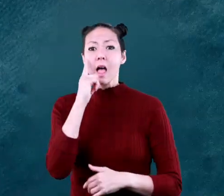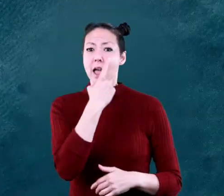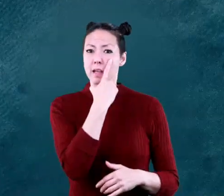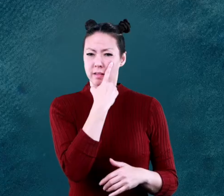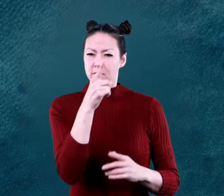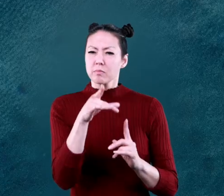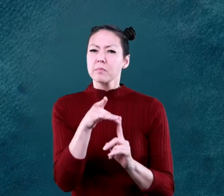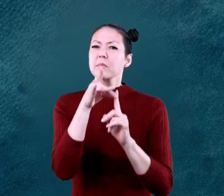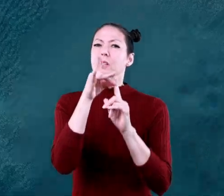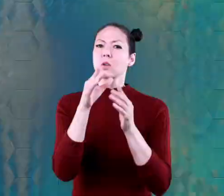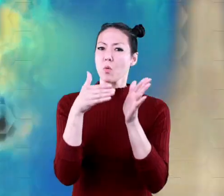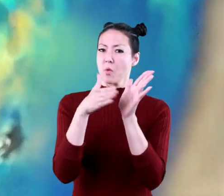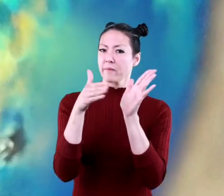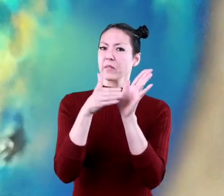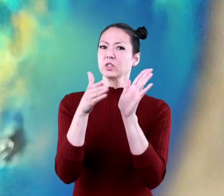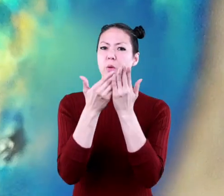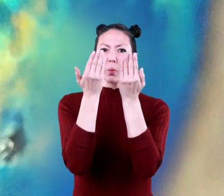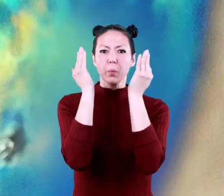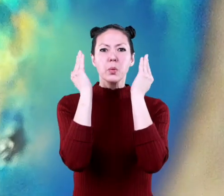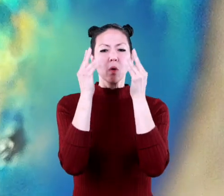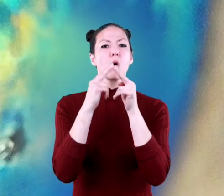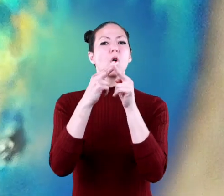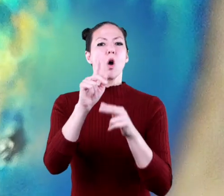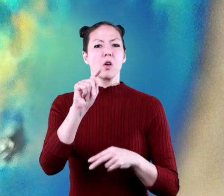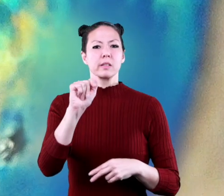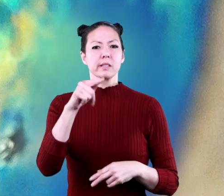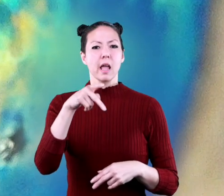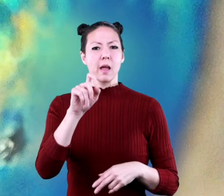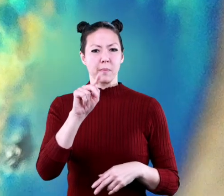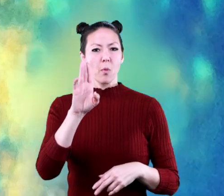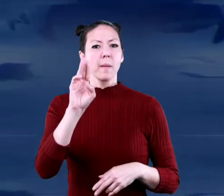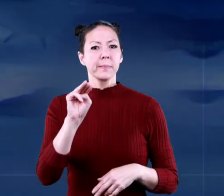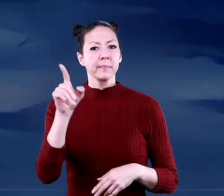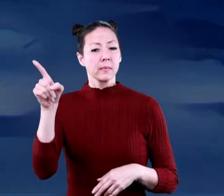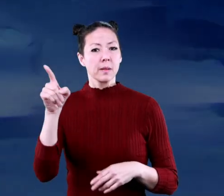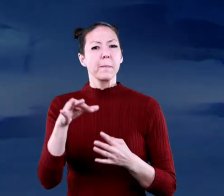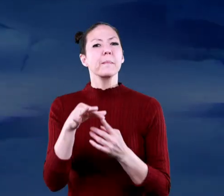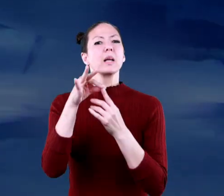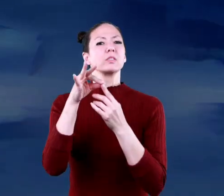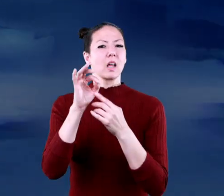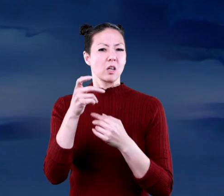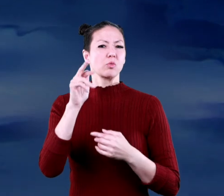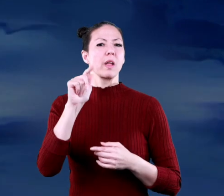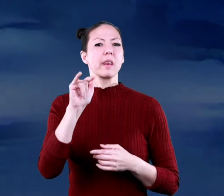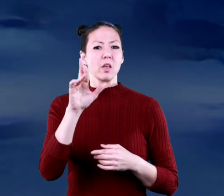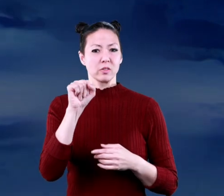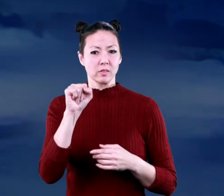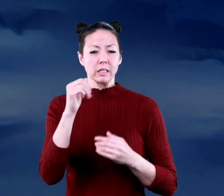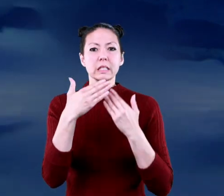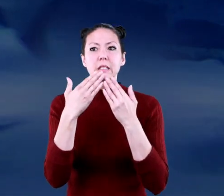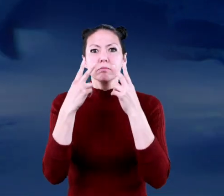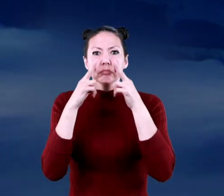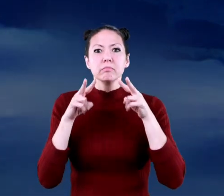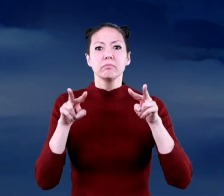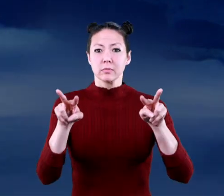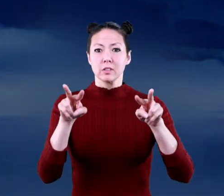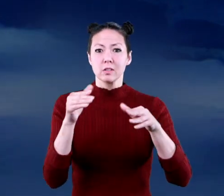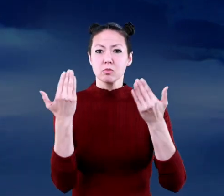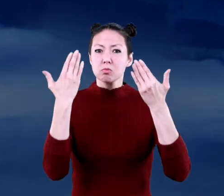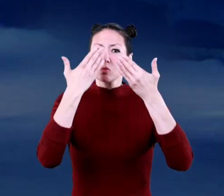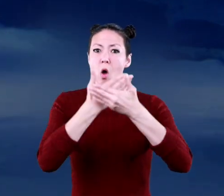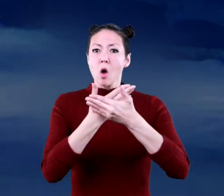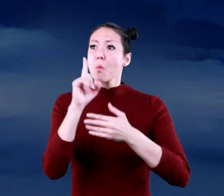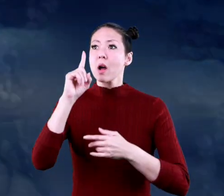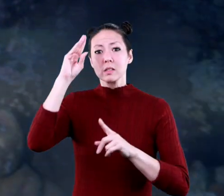eyes also have a reflective layer called a tapatum. These extra layers make it easier for them to see in